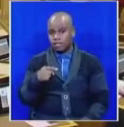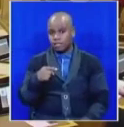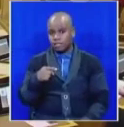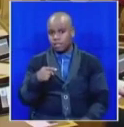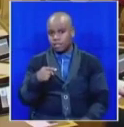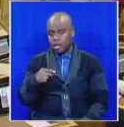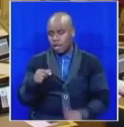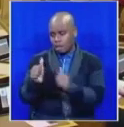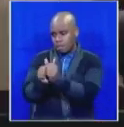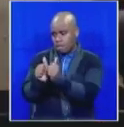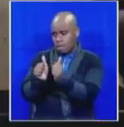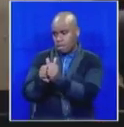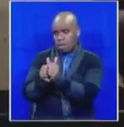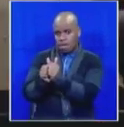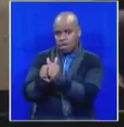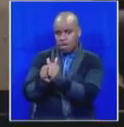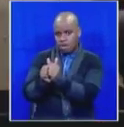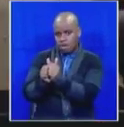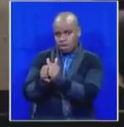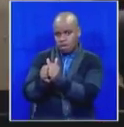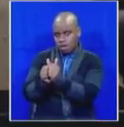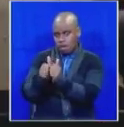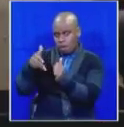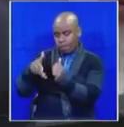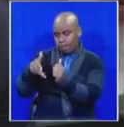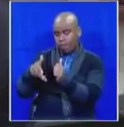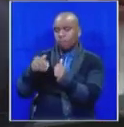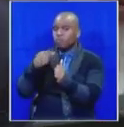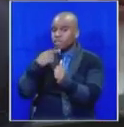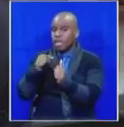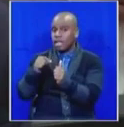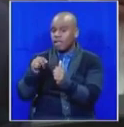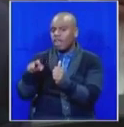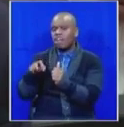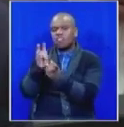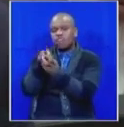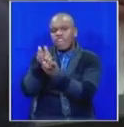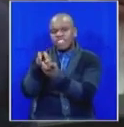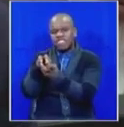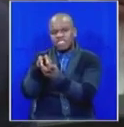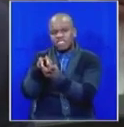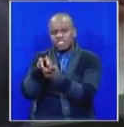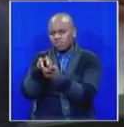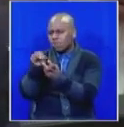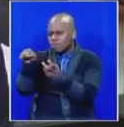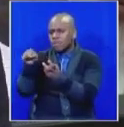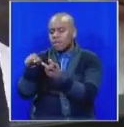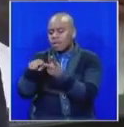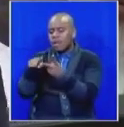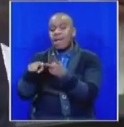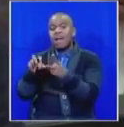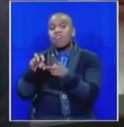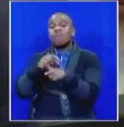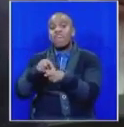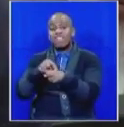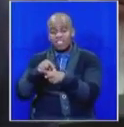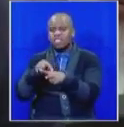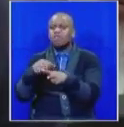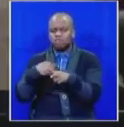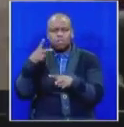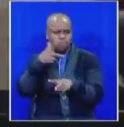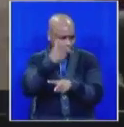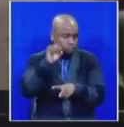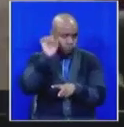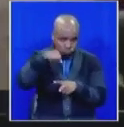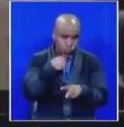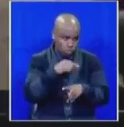i asked him to withdraw that's why i asked him no no i asked him to you asked him to withdraw the racist no i hate him when i remember i asked him can you